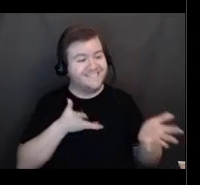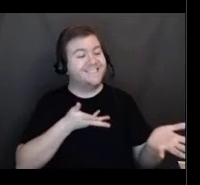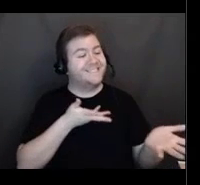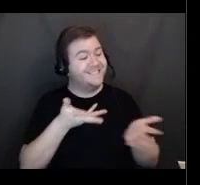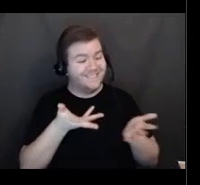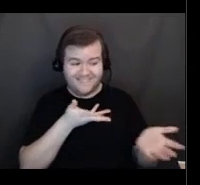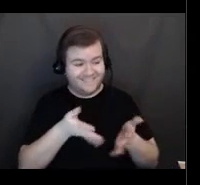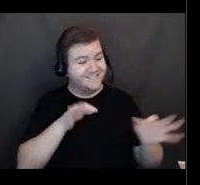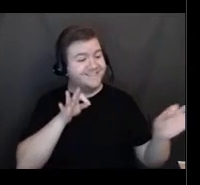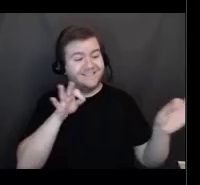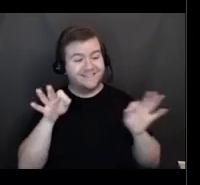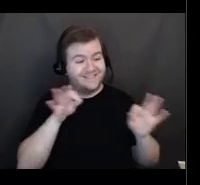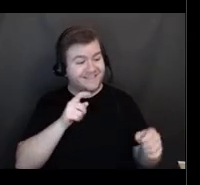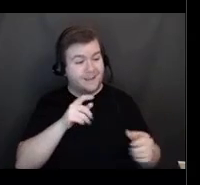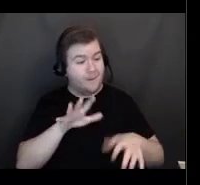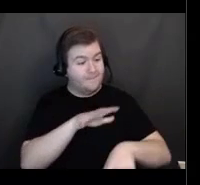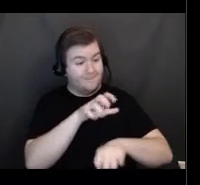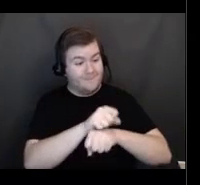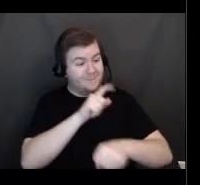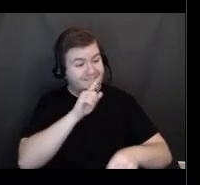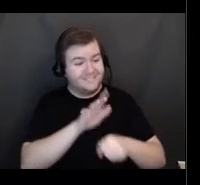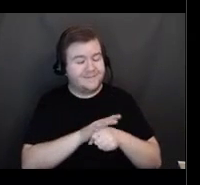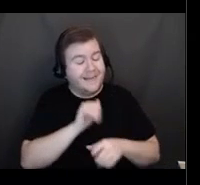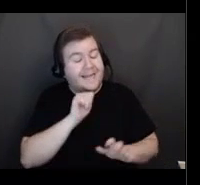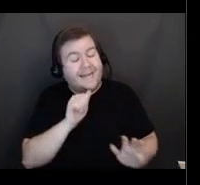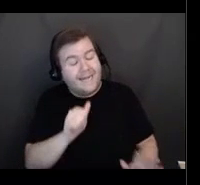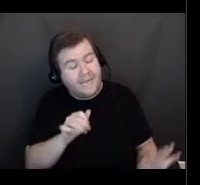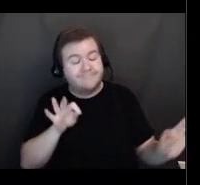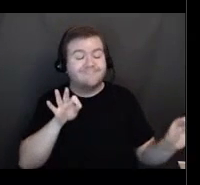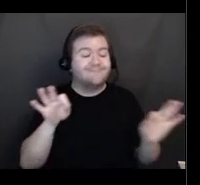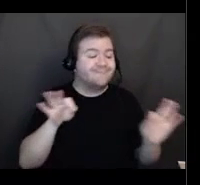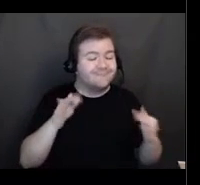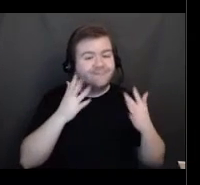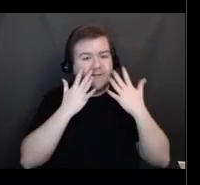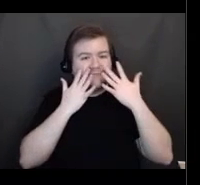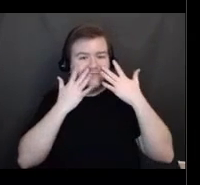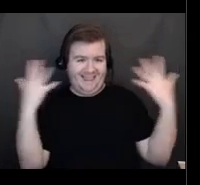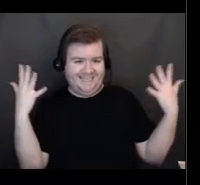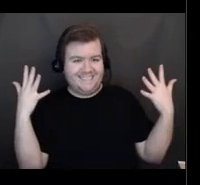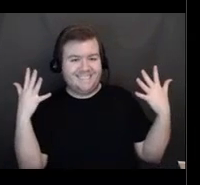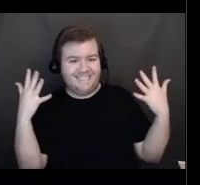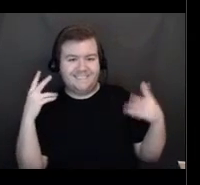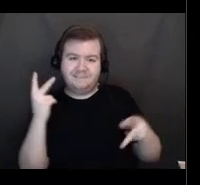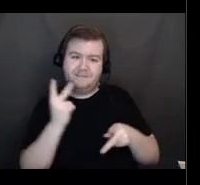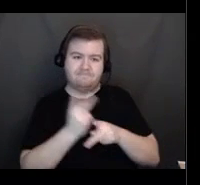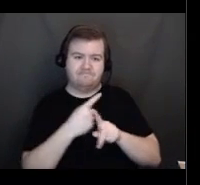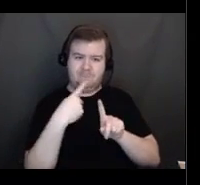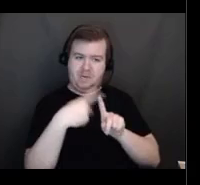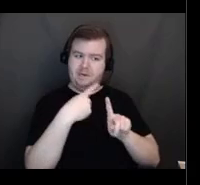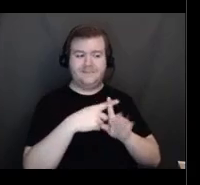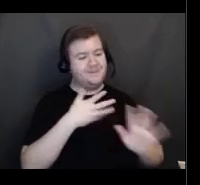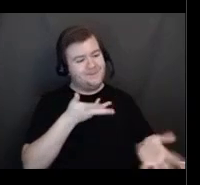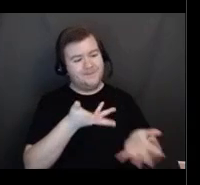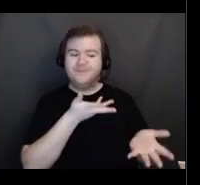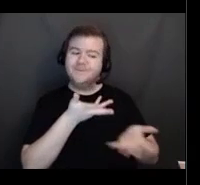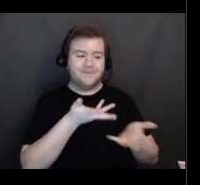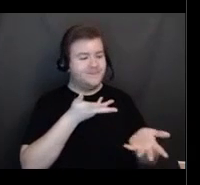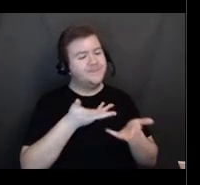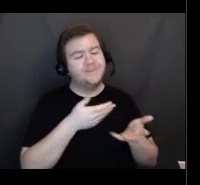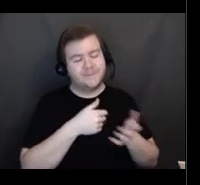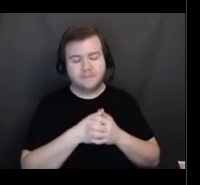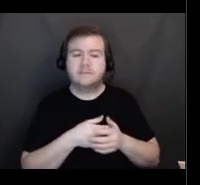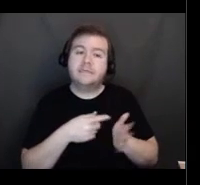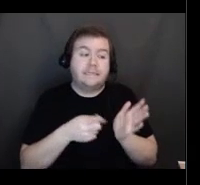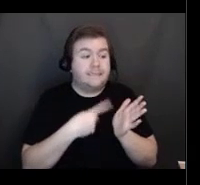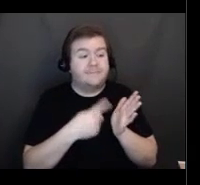are not guaranteed and that there is always a possibility you cannot schedule them. There, there may be situations where it just won't, won't happen.